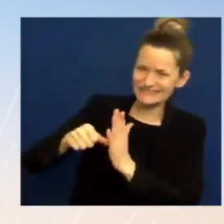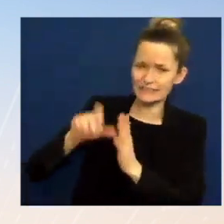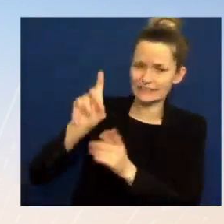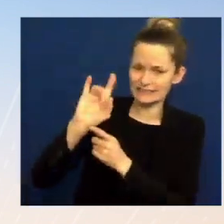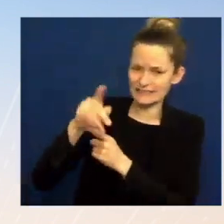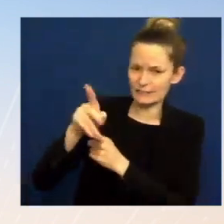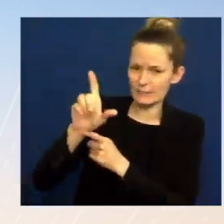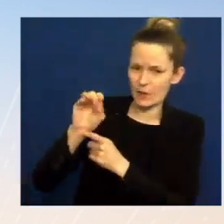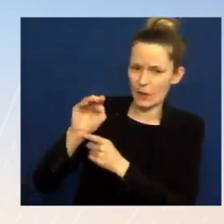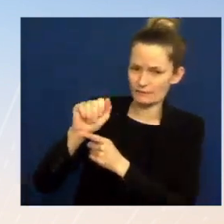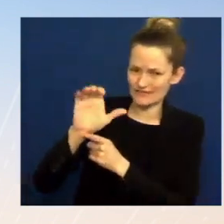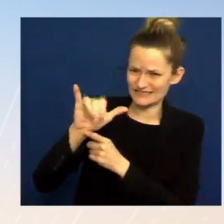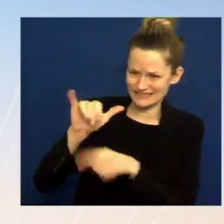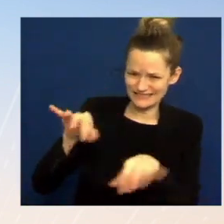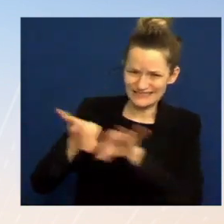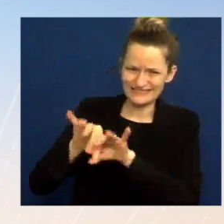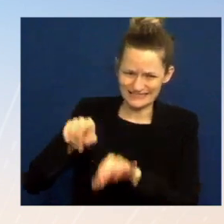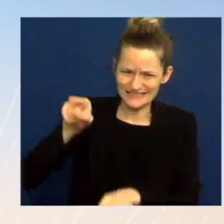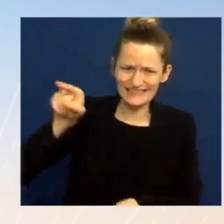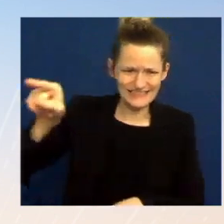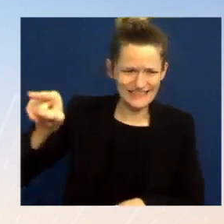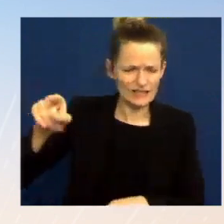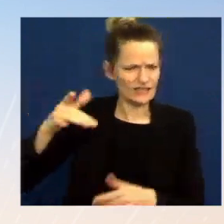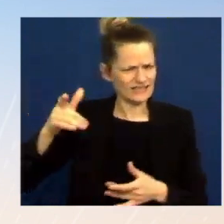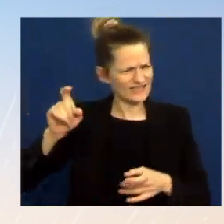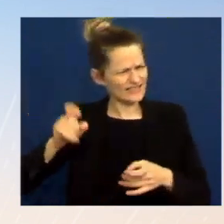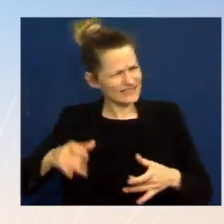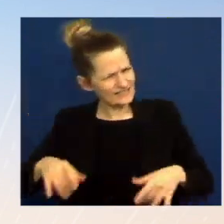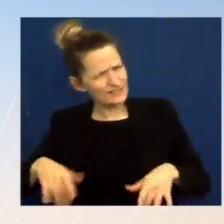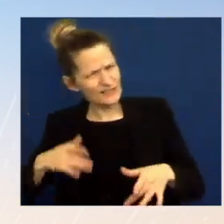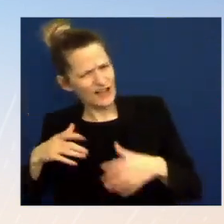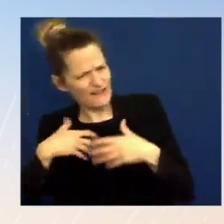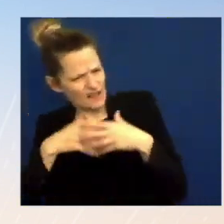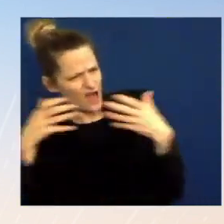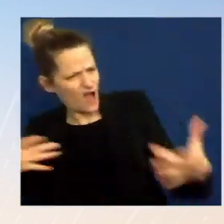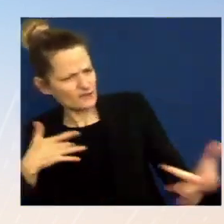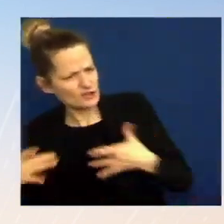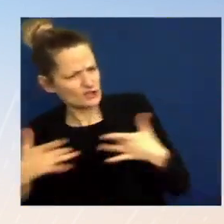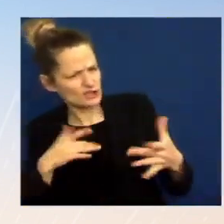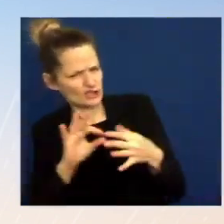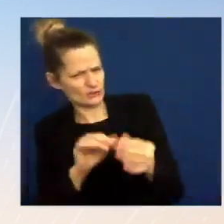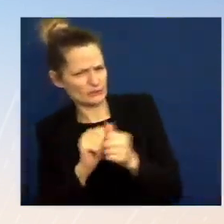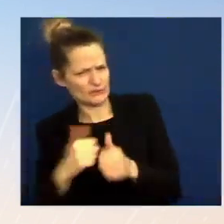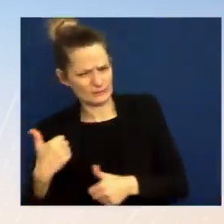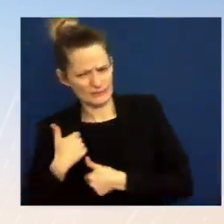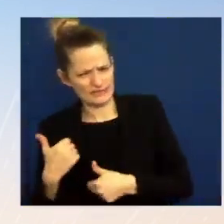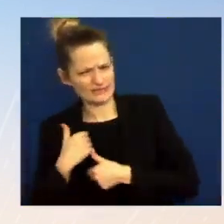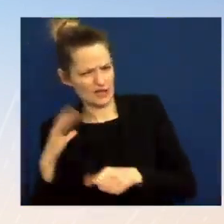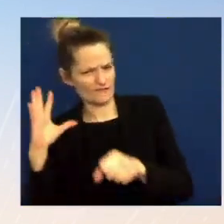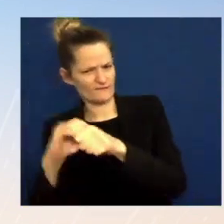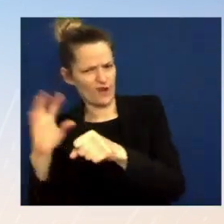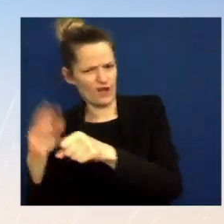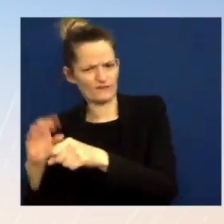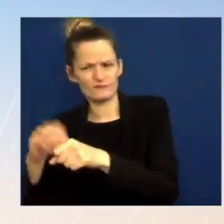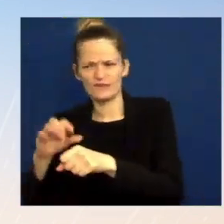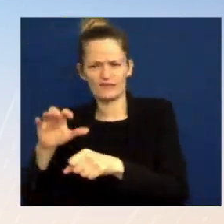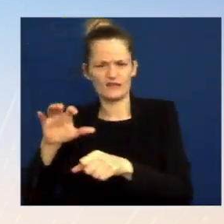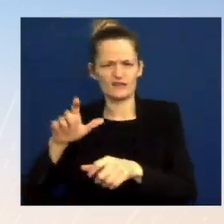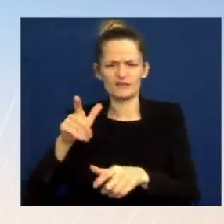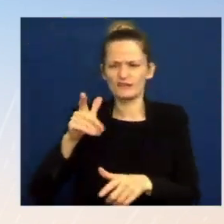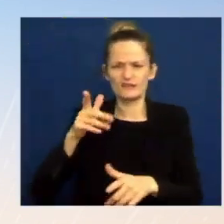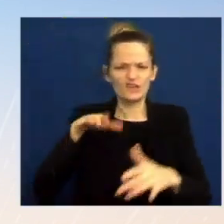in which there were a lot of forces pulling at this fragile effort to move towards a democratic constitutional